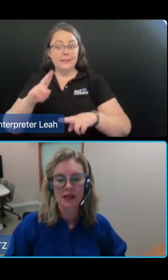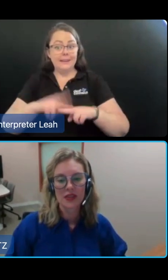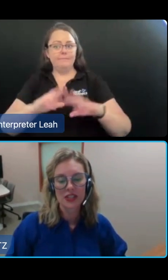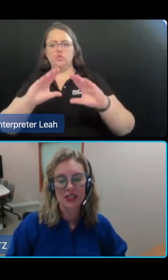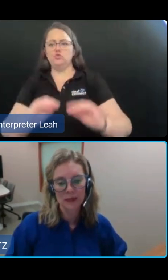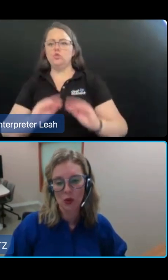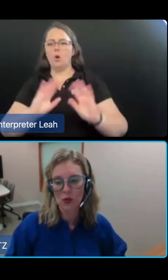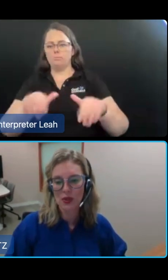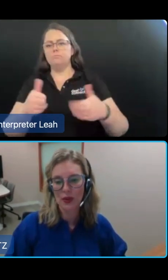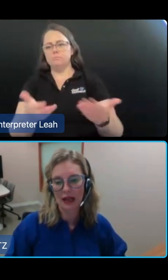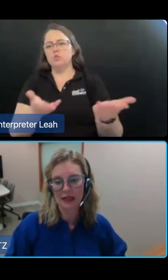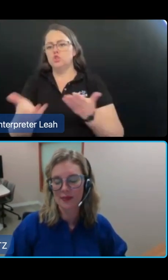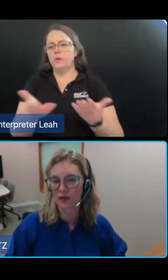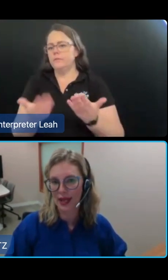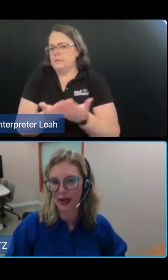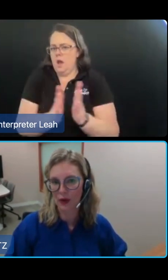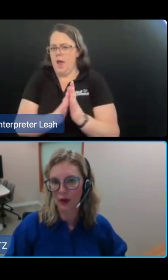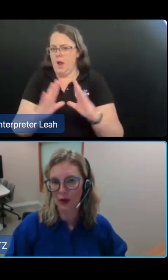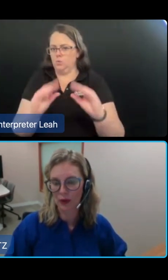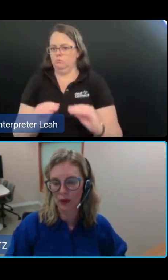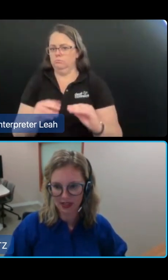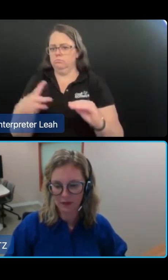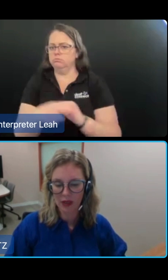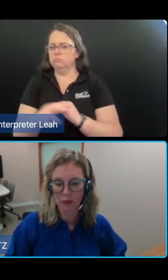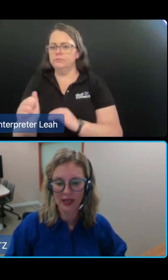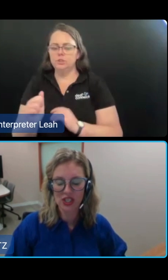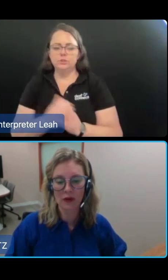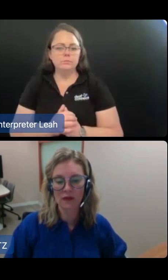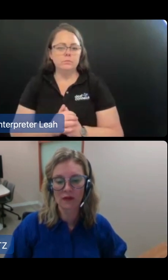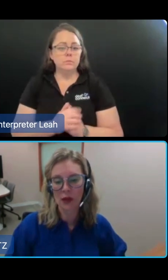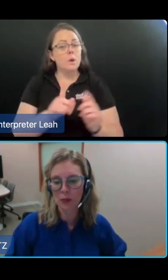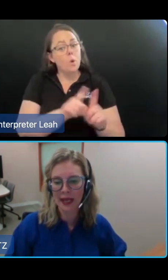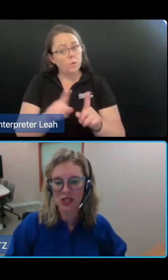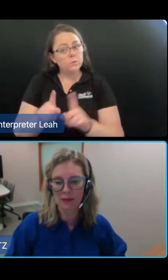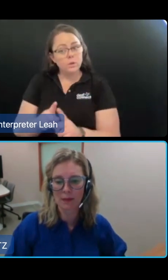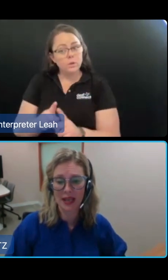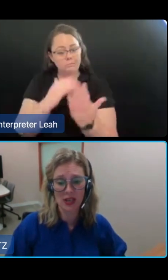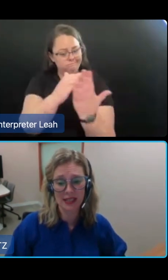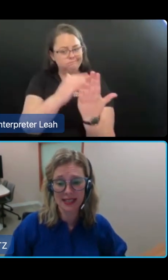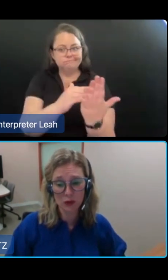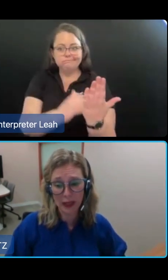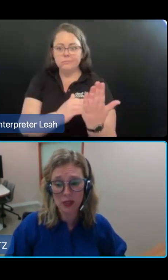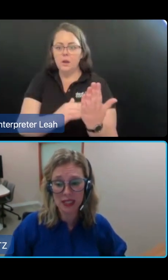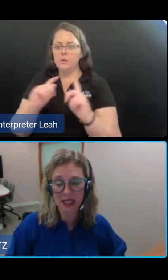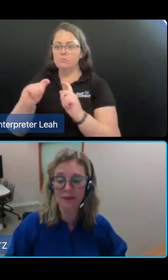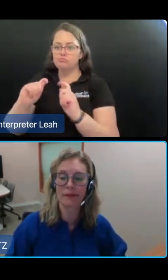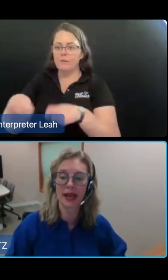This chapter also outlines provider obligations. Breaching a provider obligation may attract a civil penalty, may